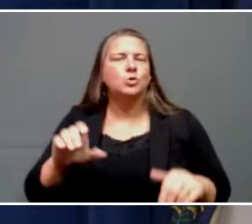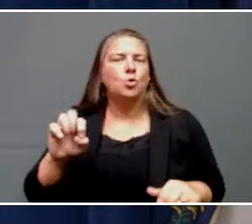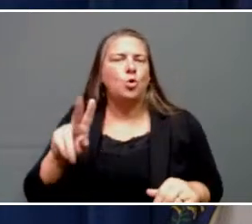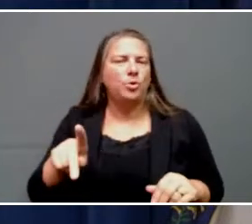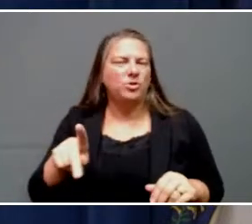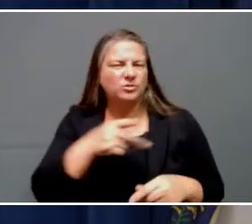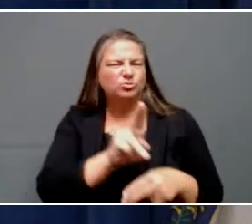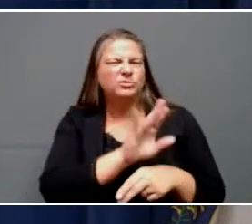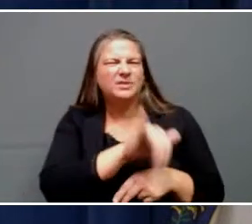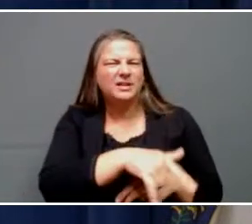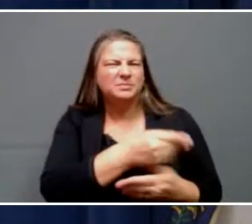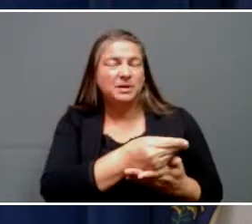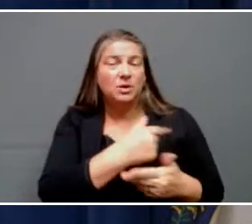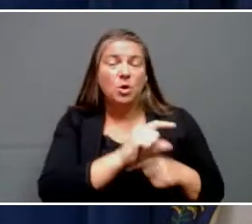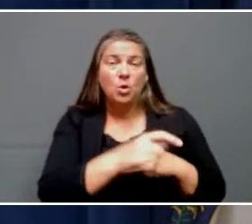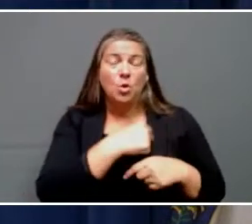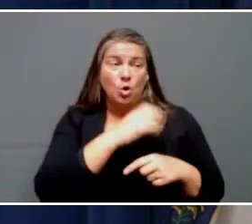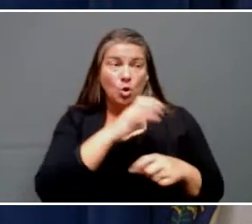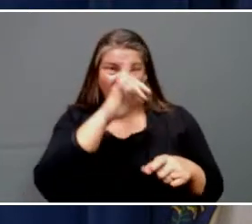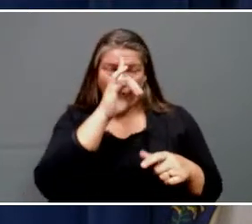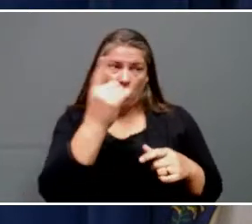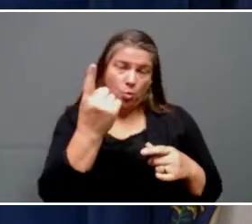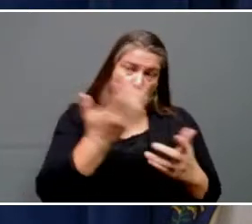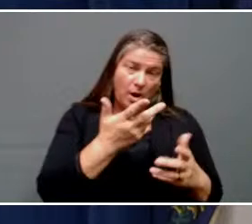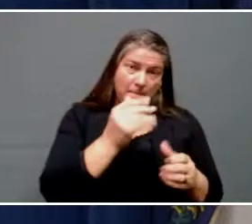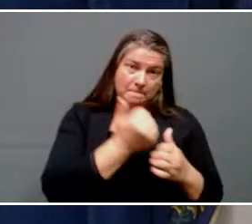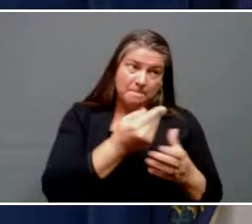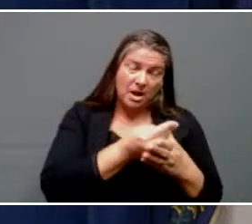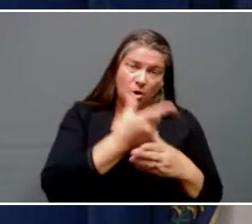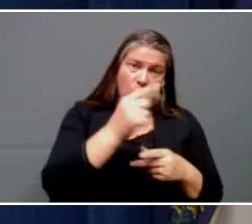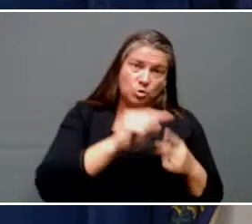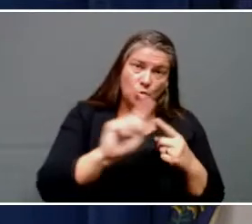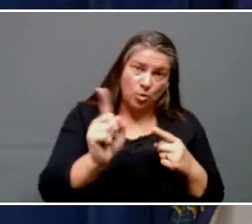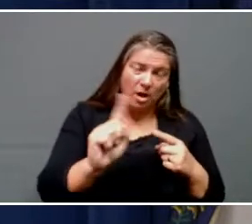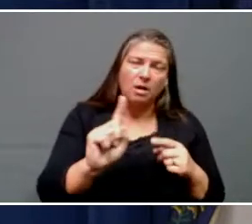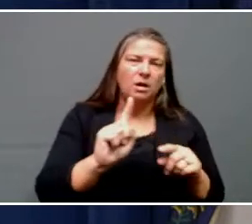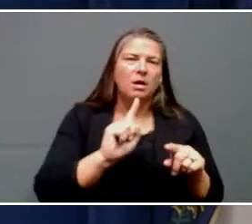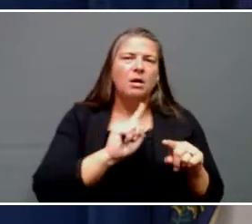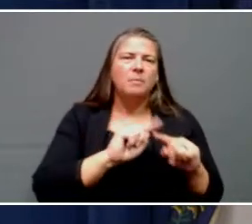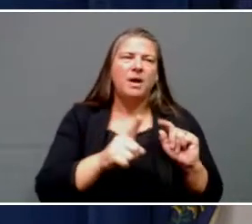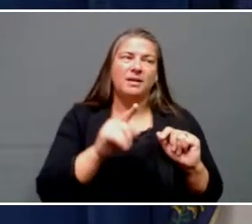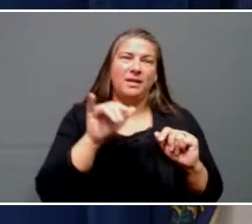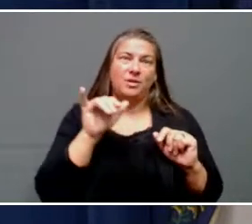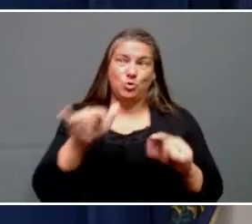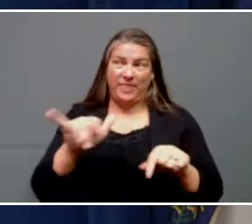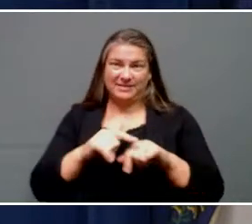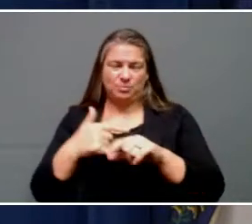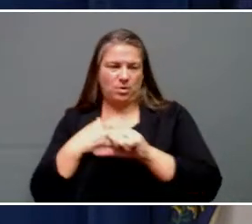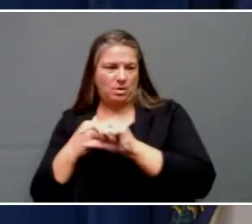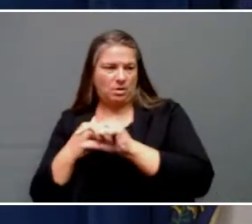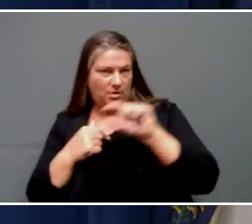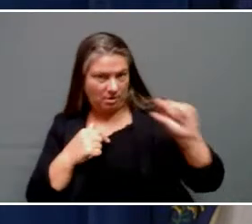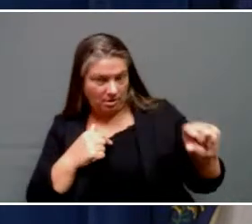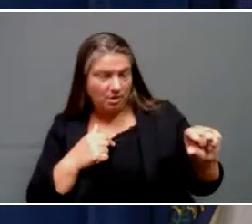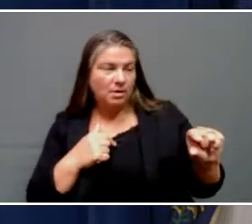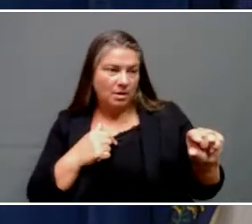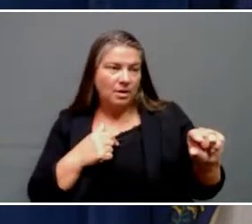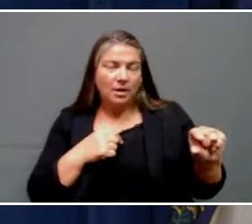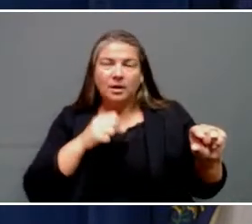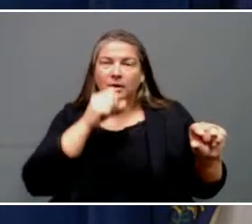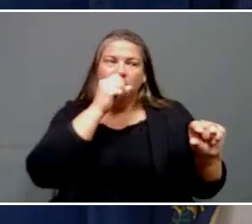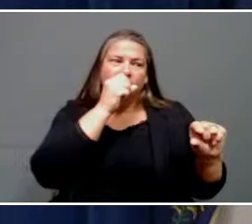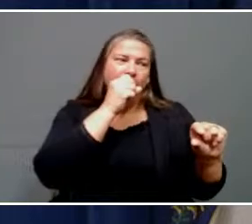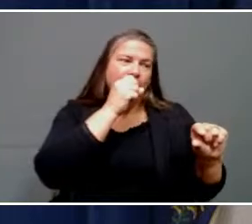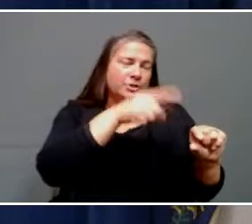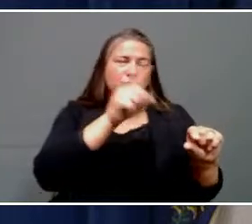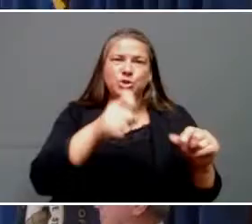at long-term use of that. The question is would we have even deployed it in that period of time and or should it come through a